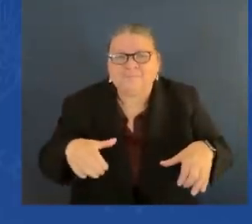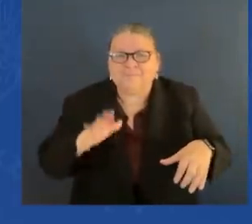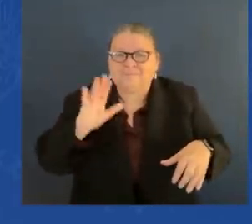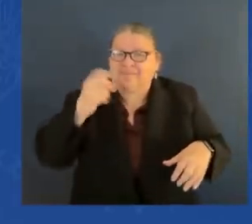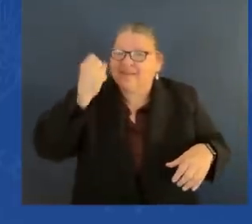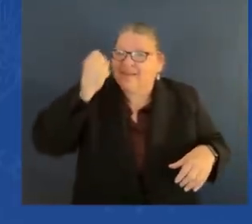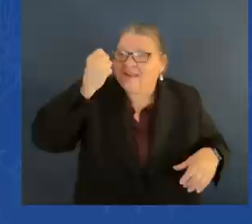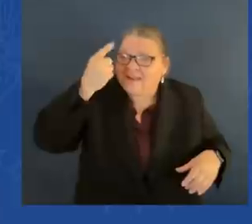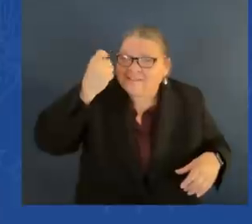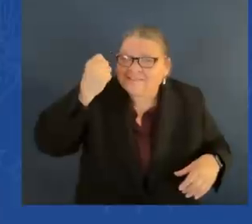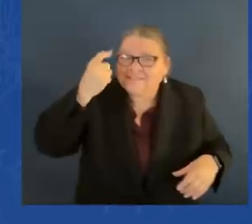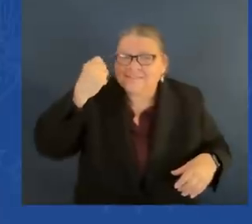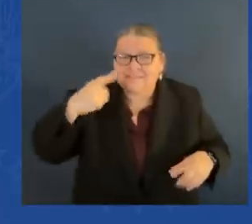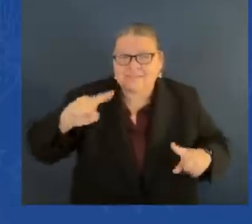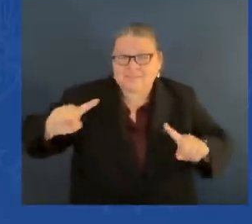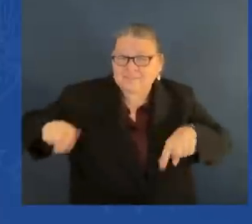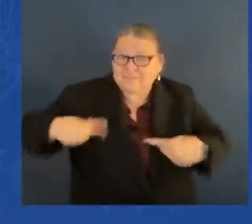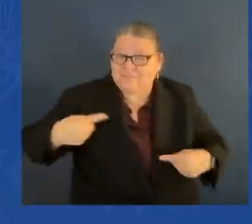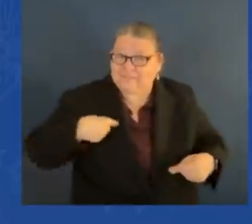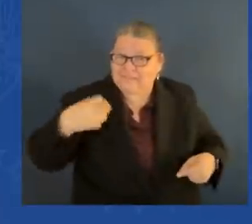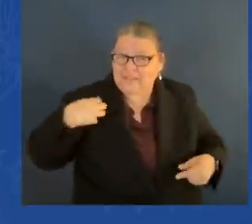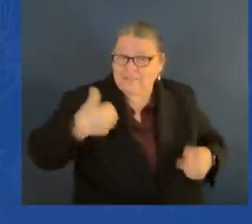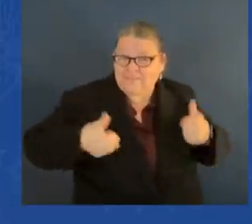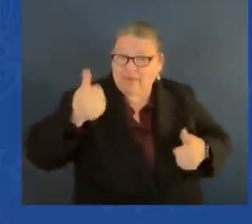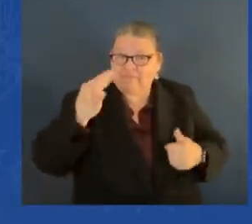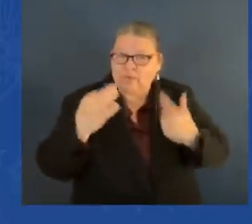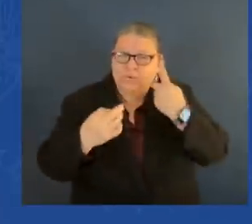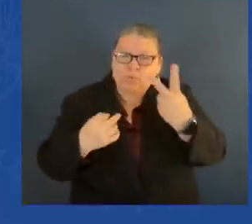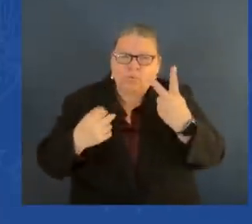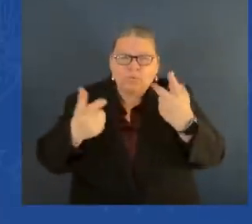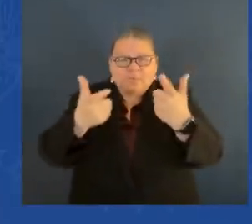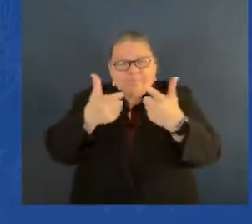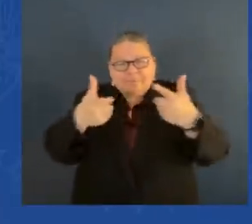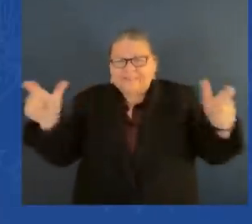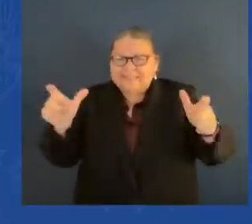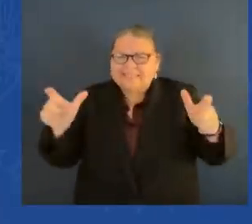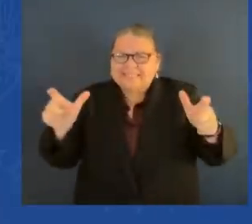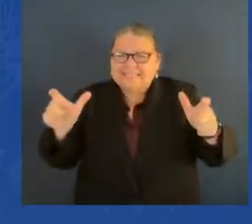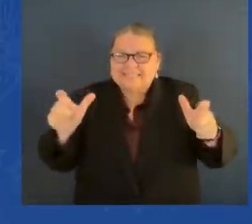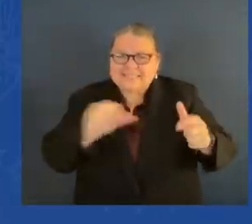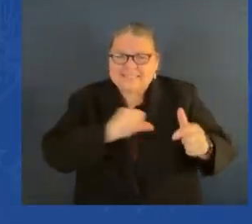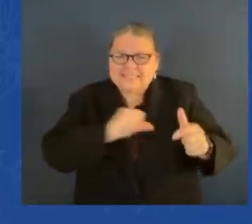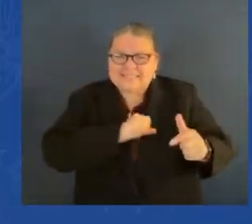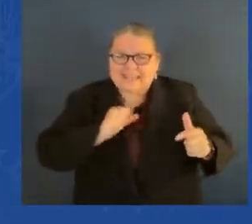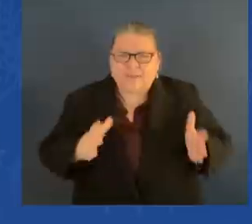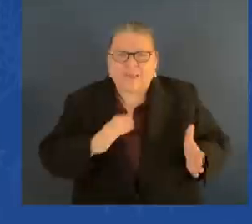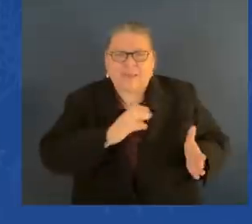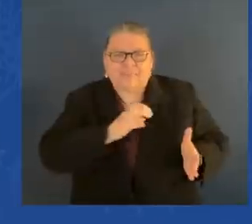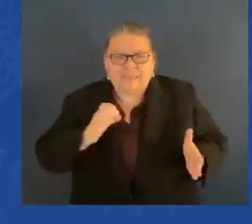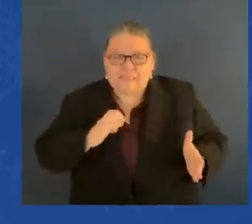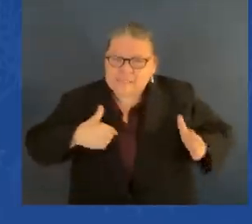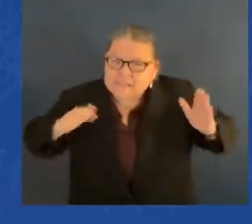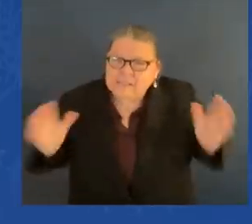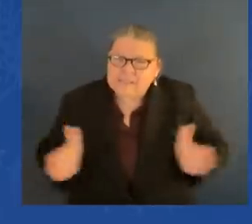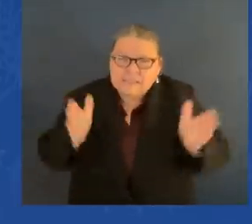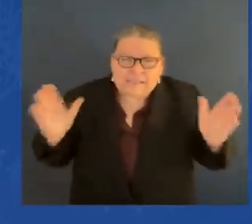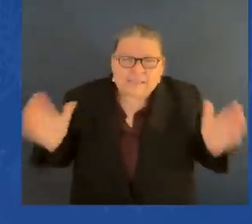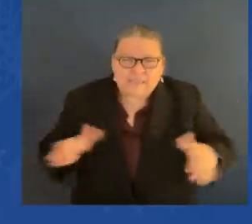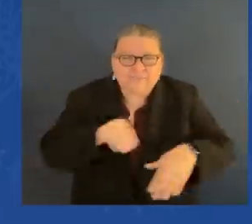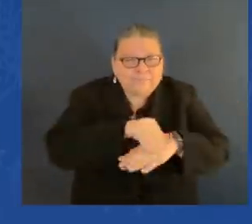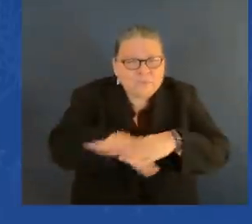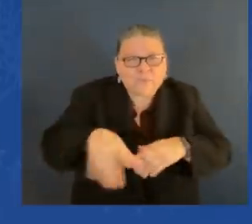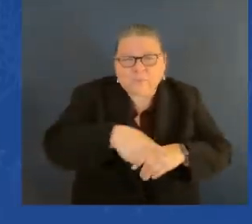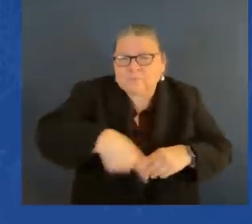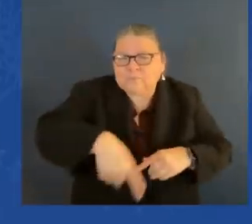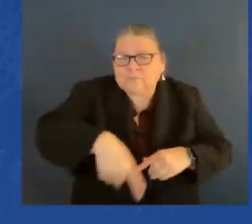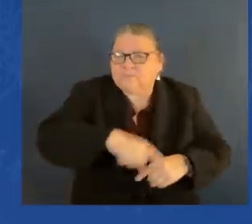I was fairly influential in the Senate. I I can help you a lot more. As a senator, I'll do everything I can. I'll campaign throughout the country for